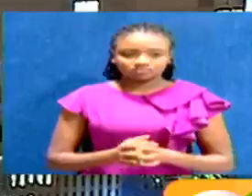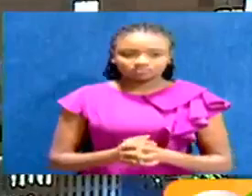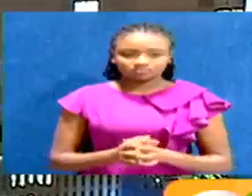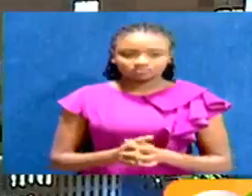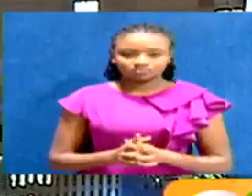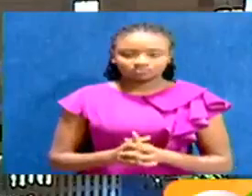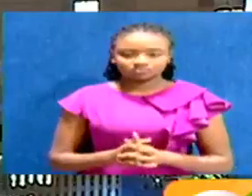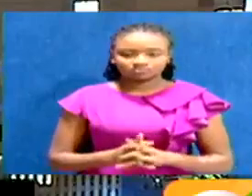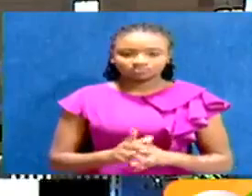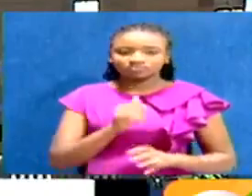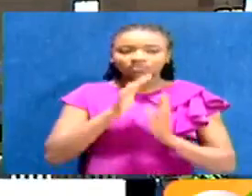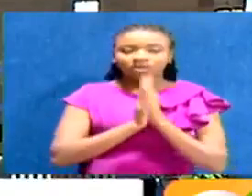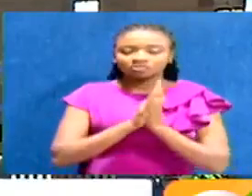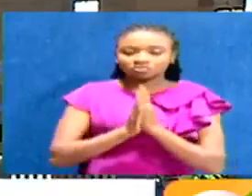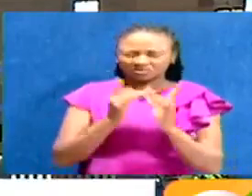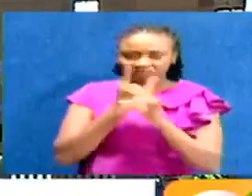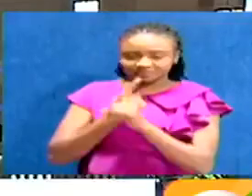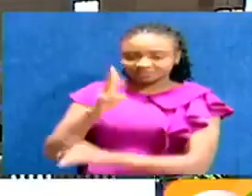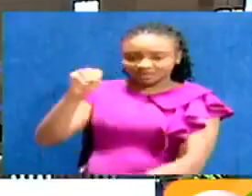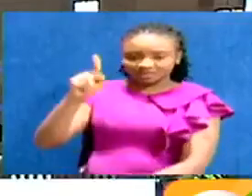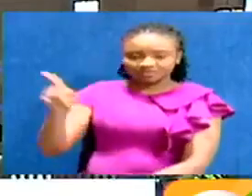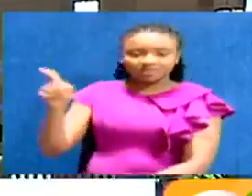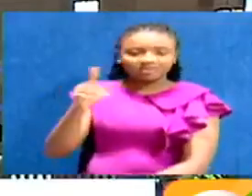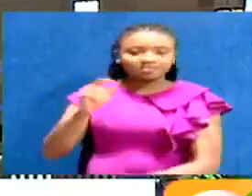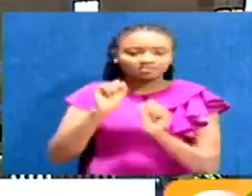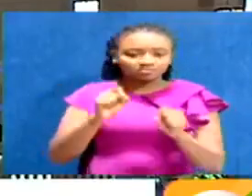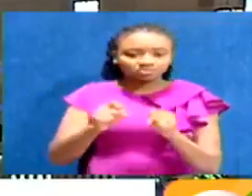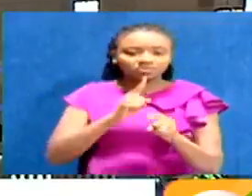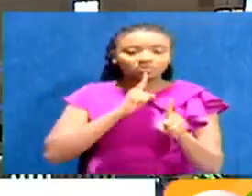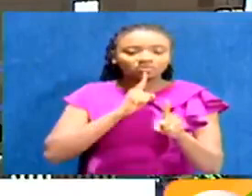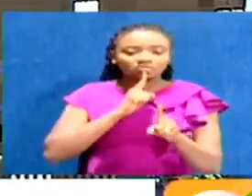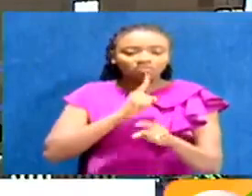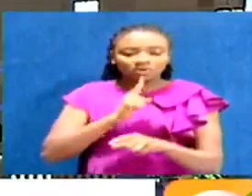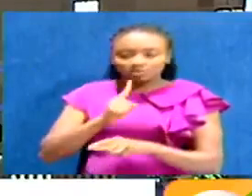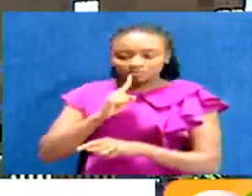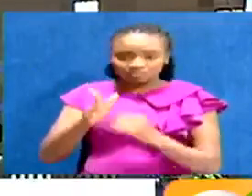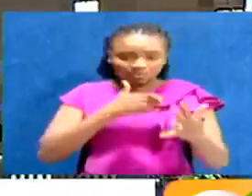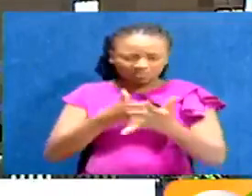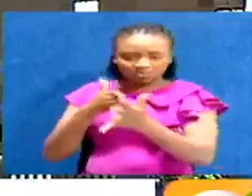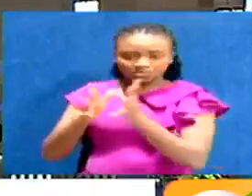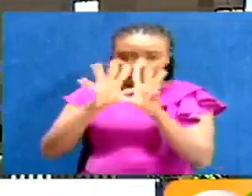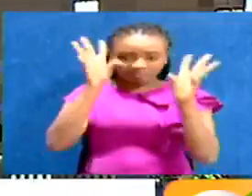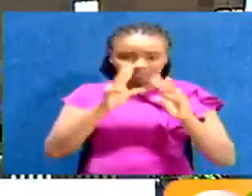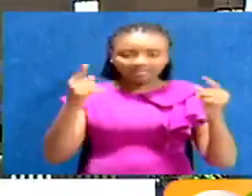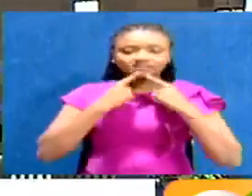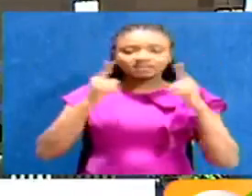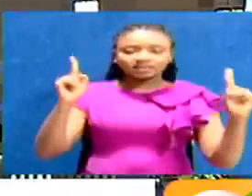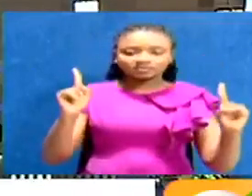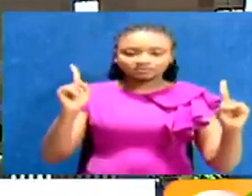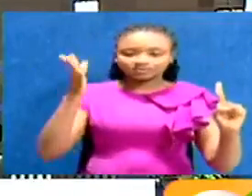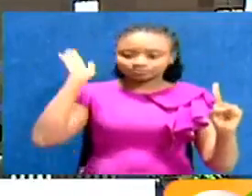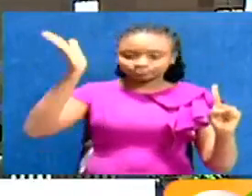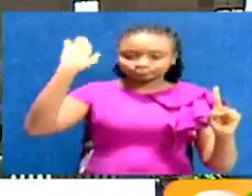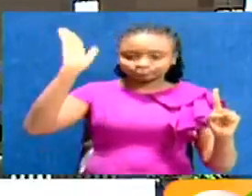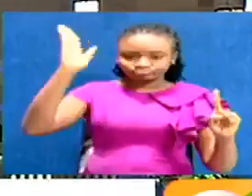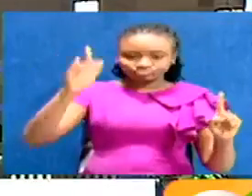Members of the National Assembly are threatening to paralyze House proceedings on Thursday during the budget statement's presentation